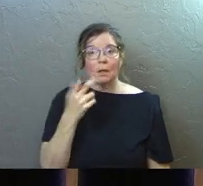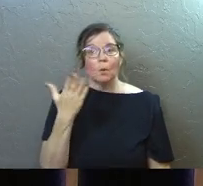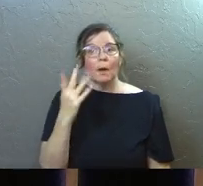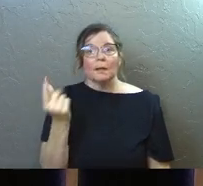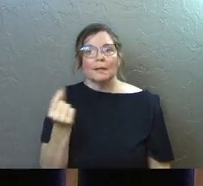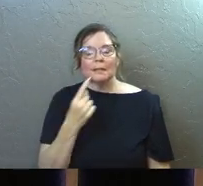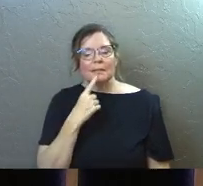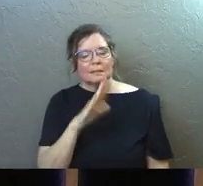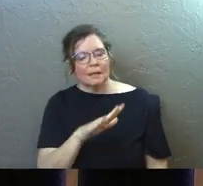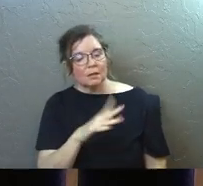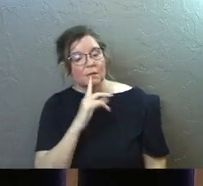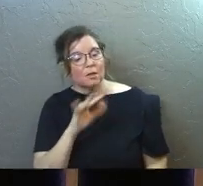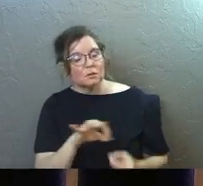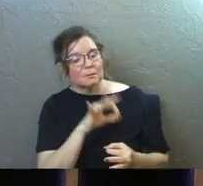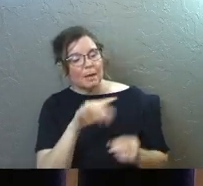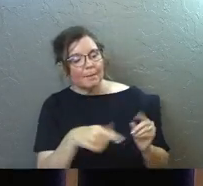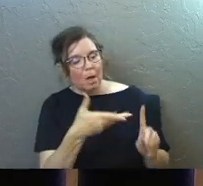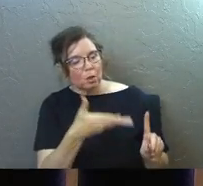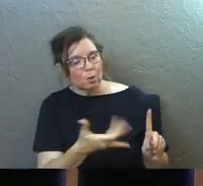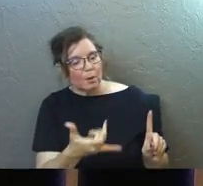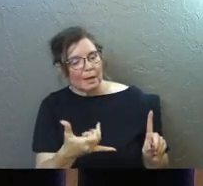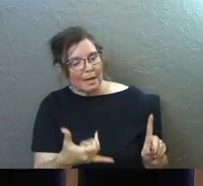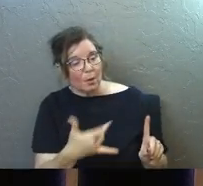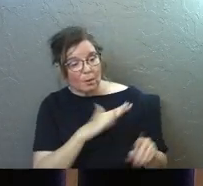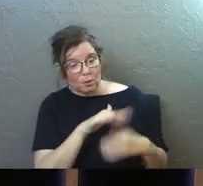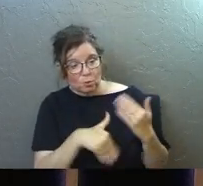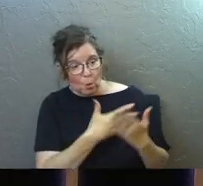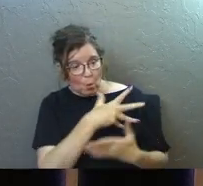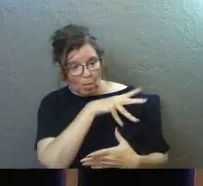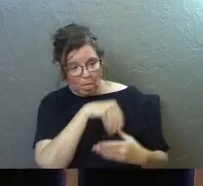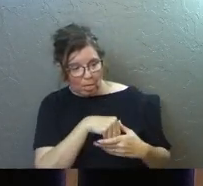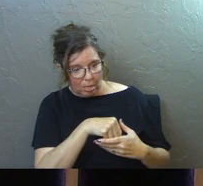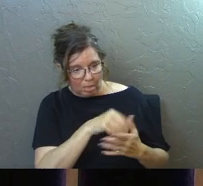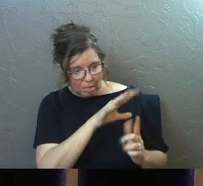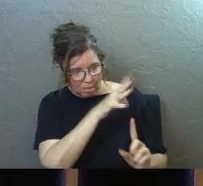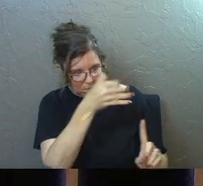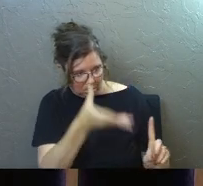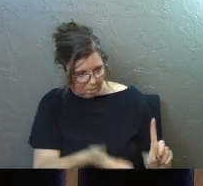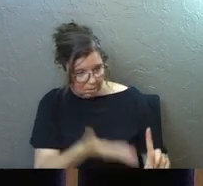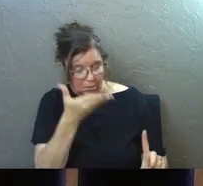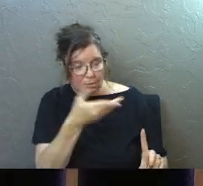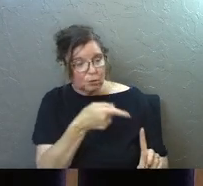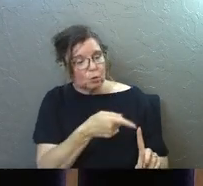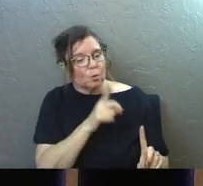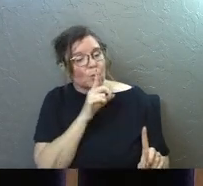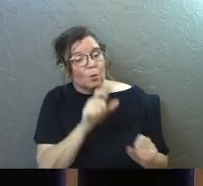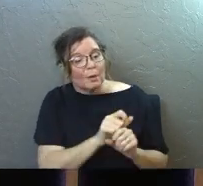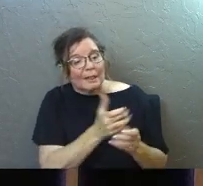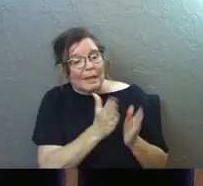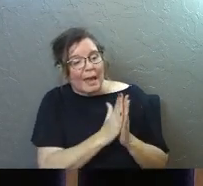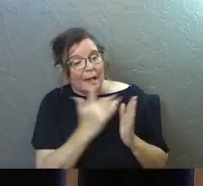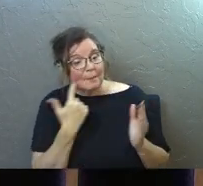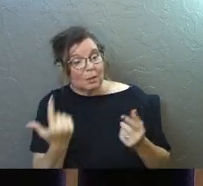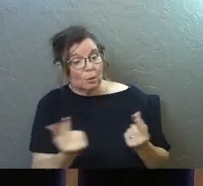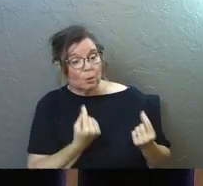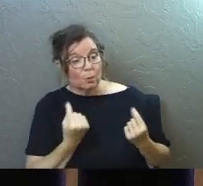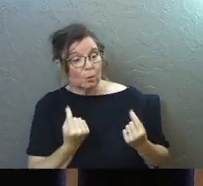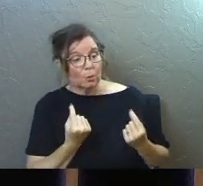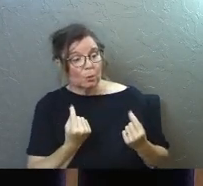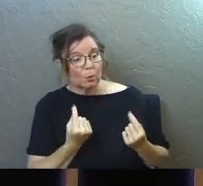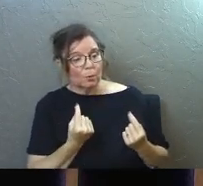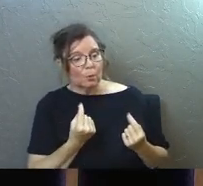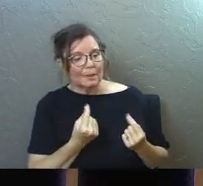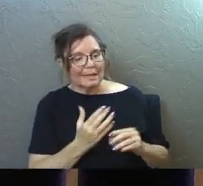came in and he said, you know what? There's a spirit about you right now, Josh, in this whole thing. And what you're really asking me to do